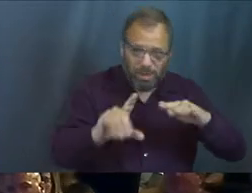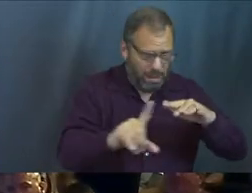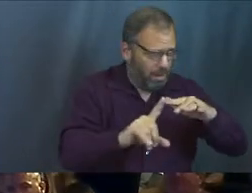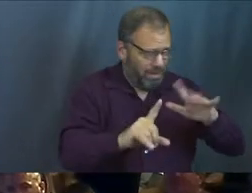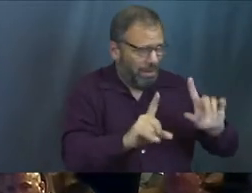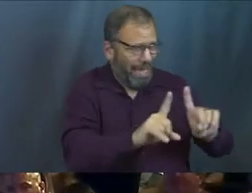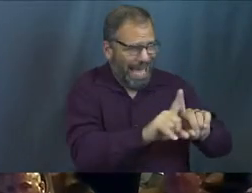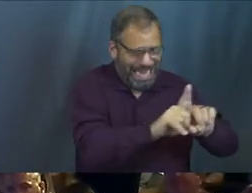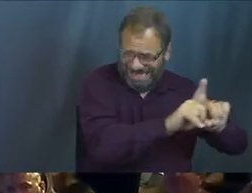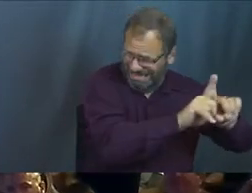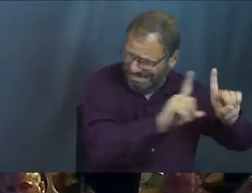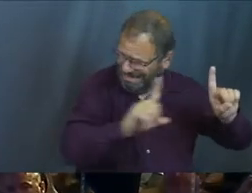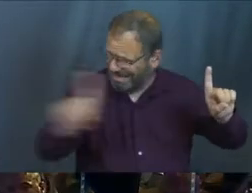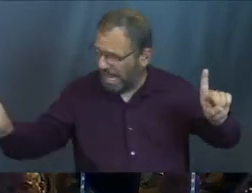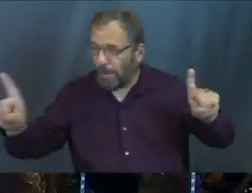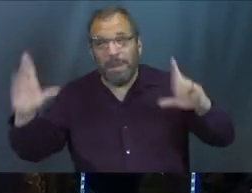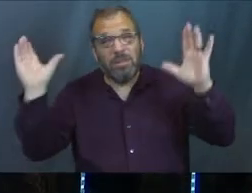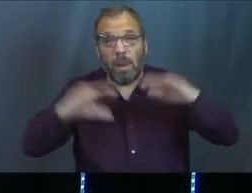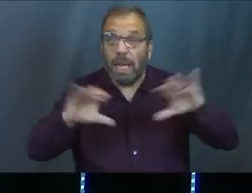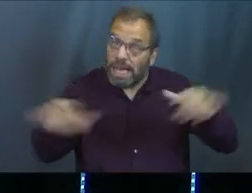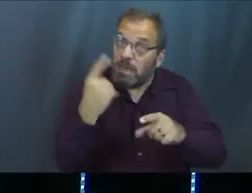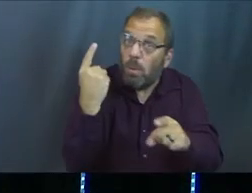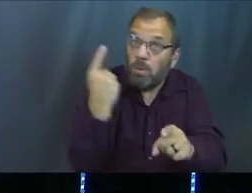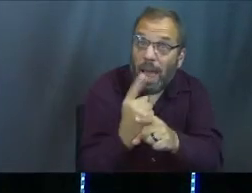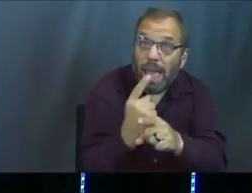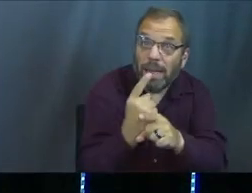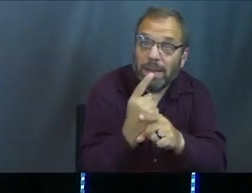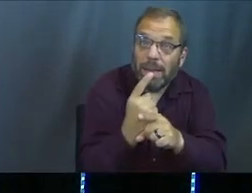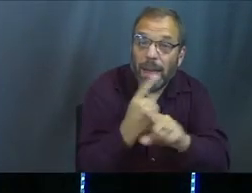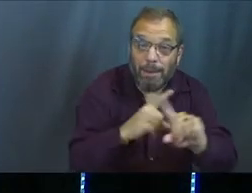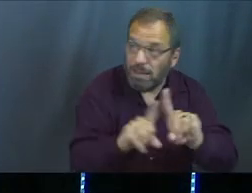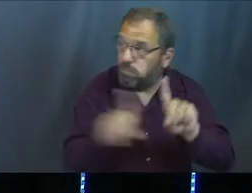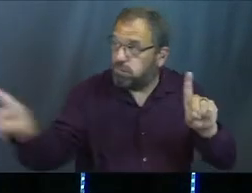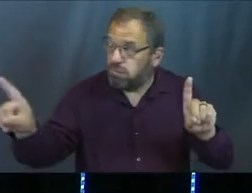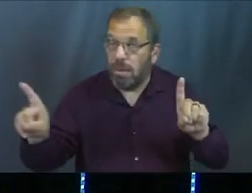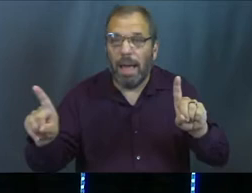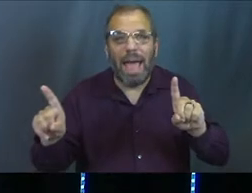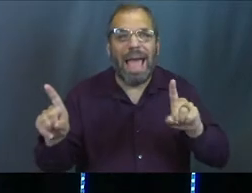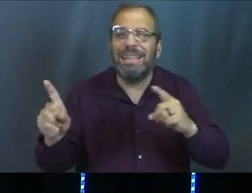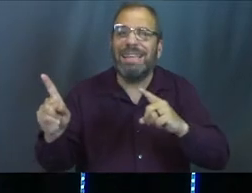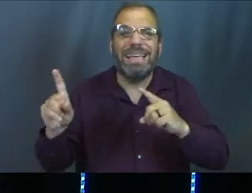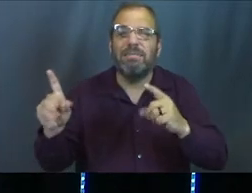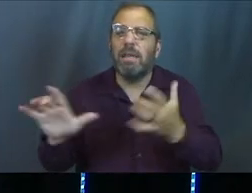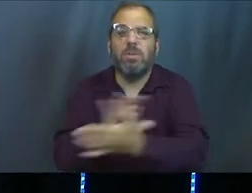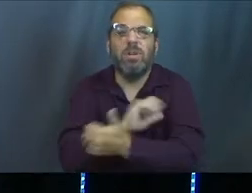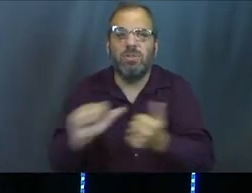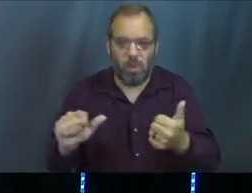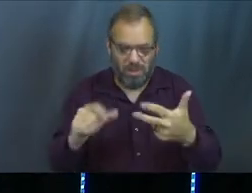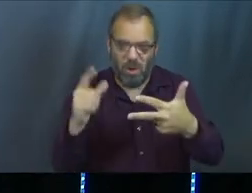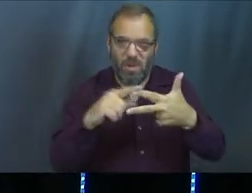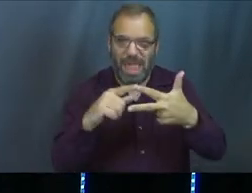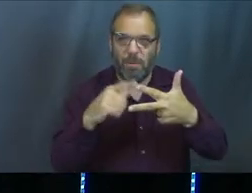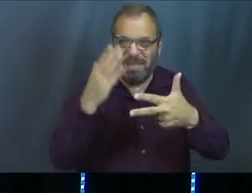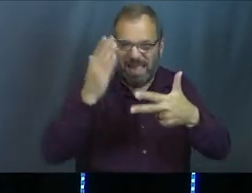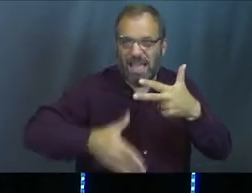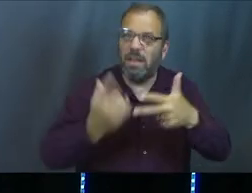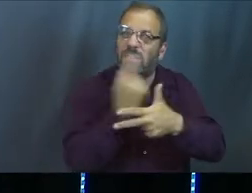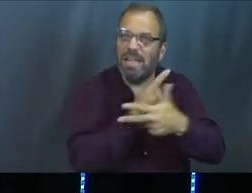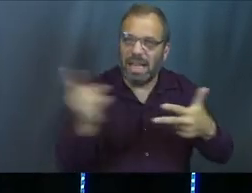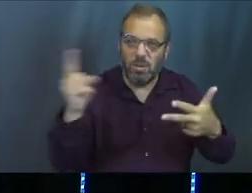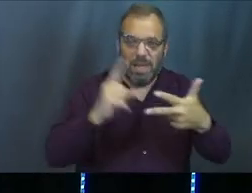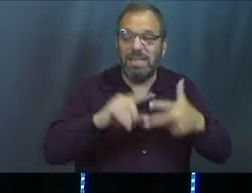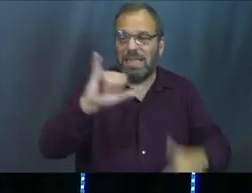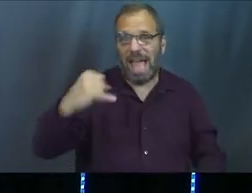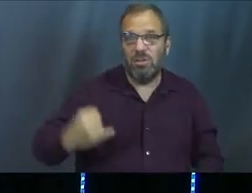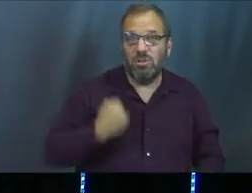with her, but he still got in trouble. He tried to do the right thing, and it was all taken from him. And that's where we ended last week, is